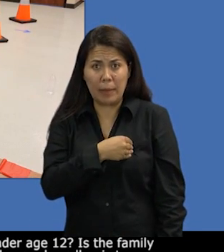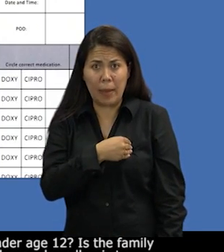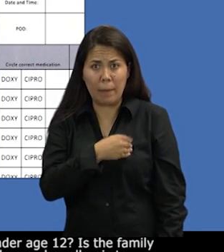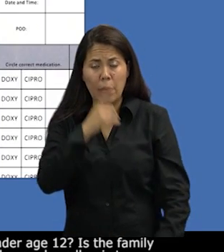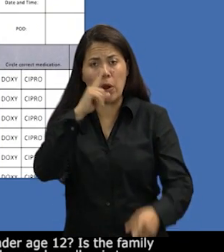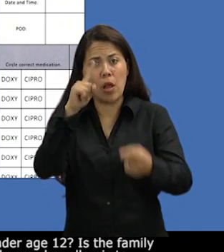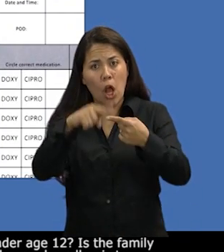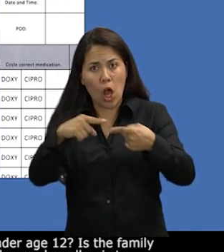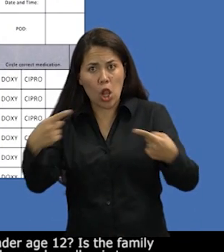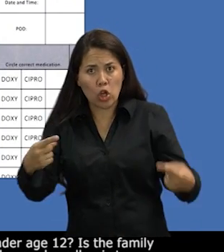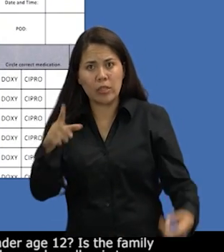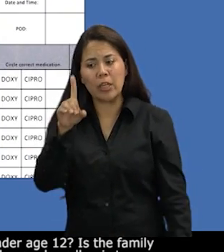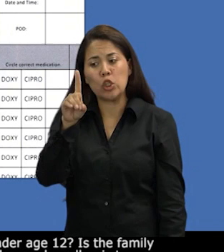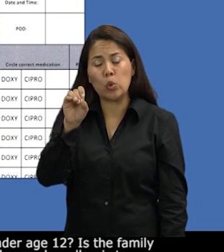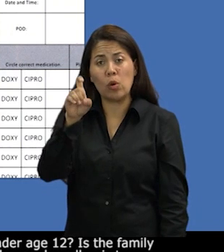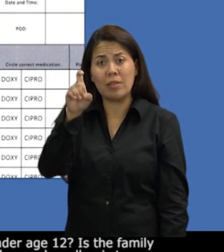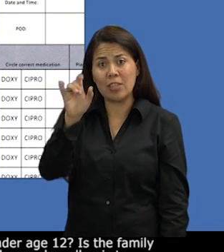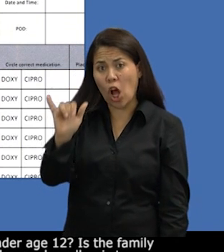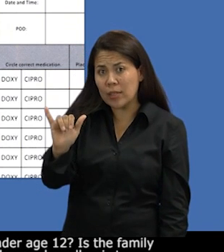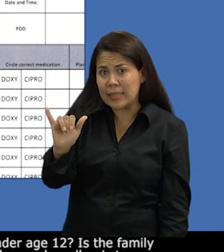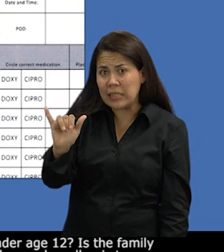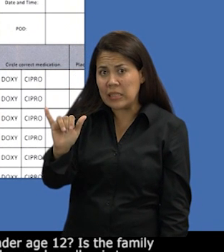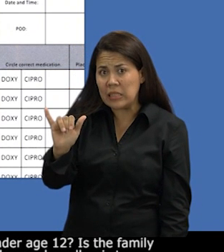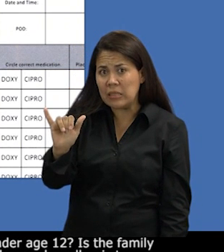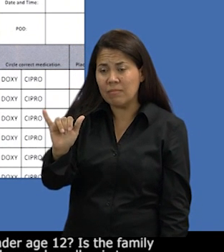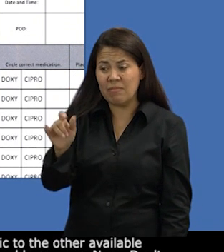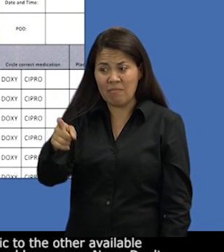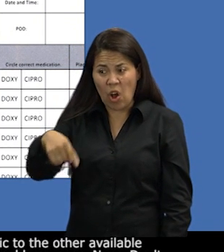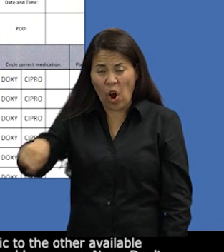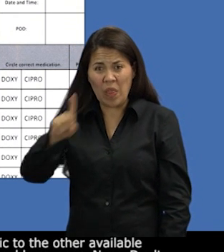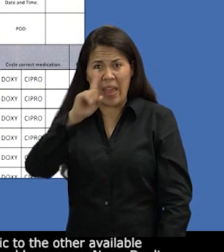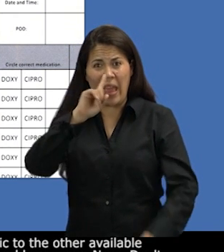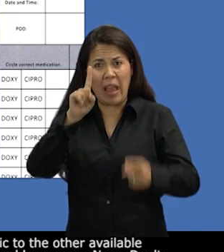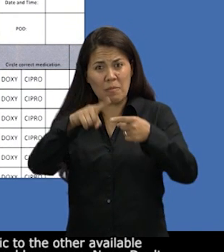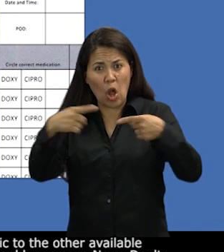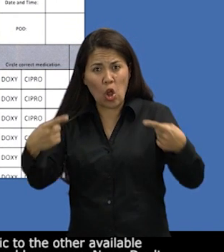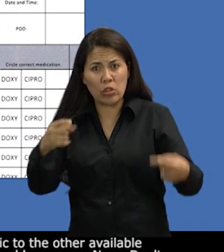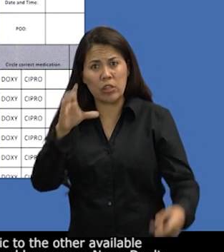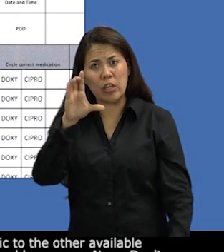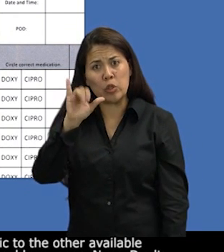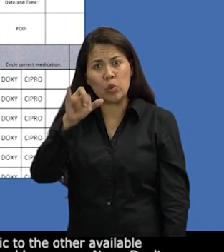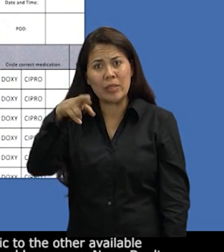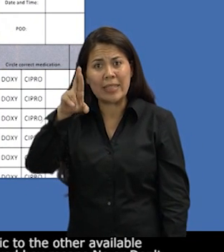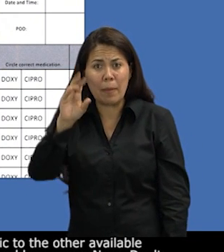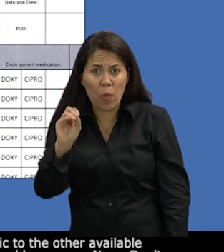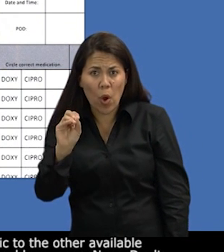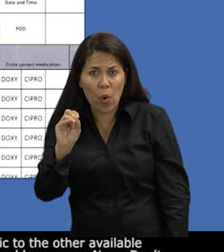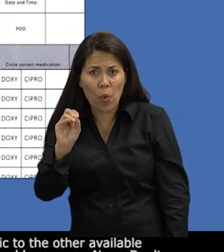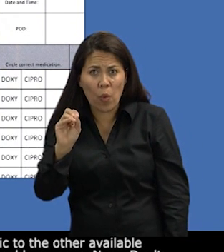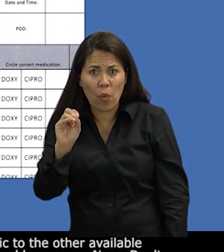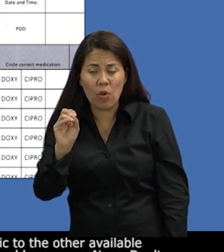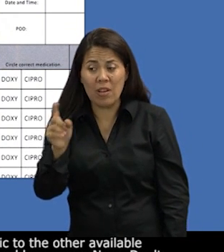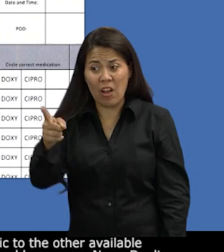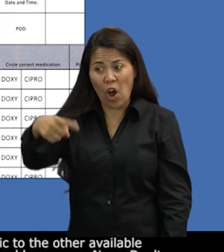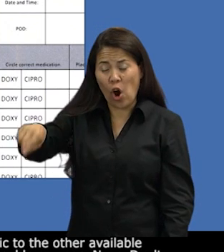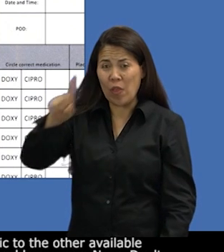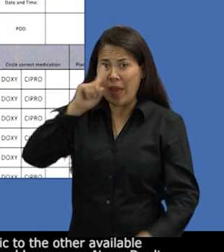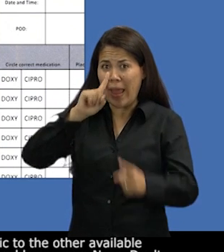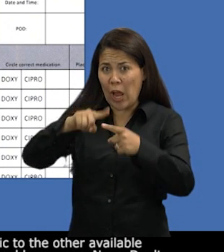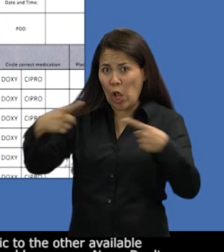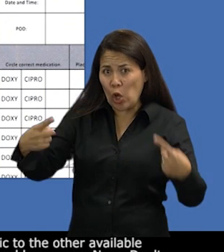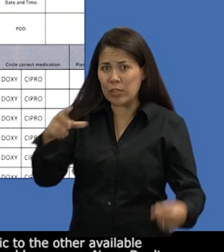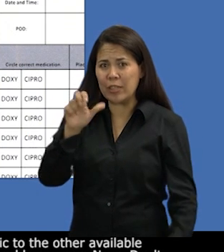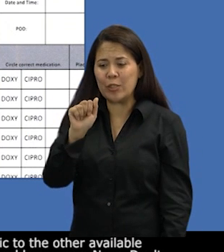Is the family member allergic to doxycycline or allergic to ciprofloxacin?